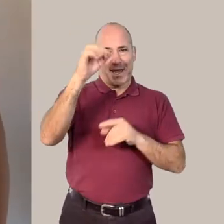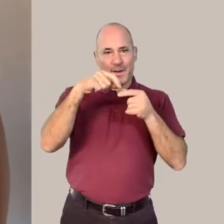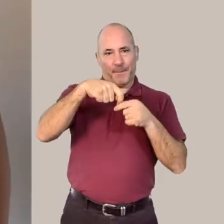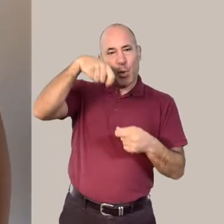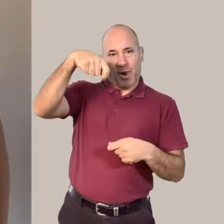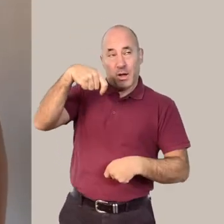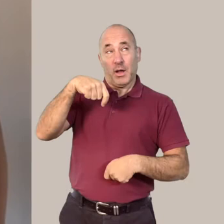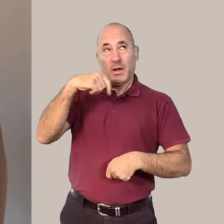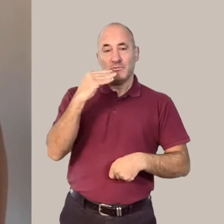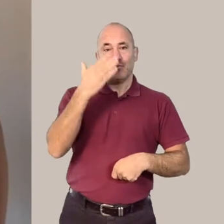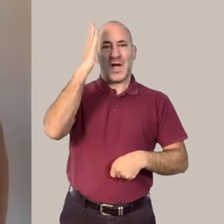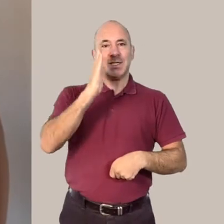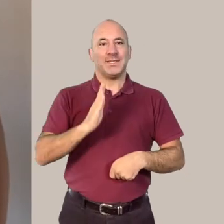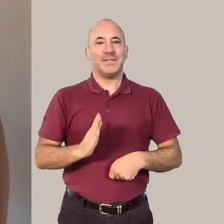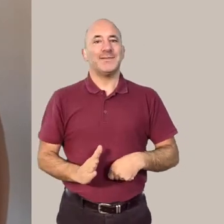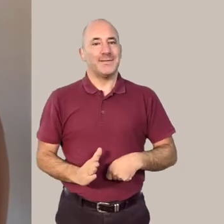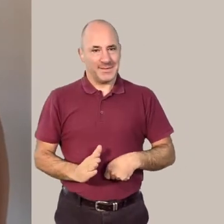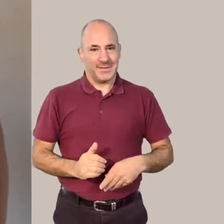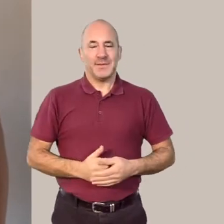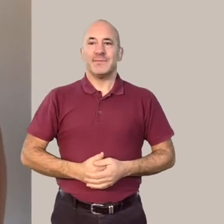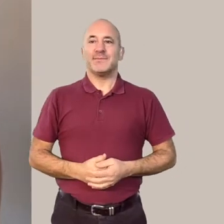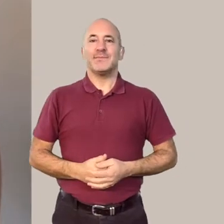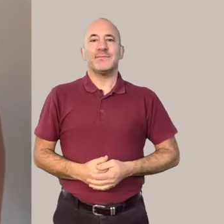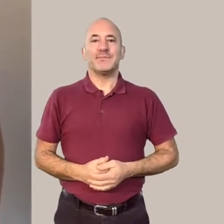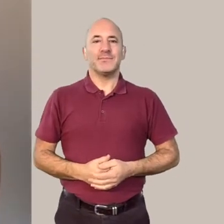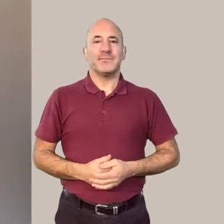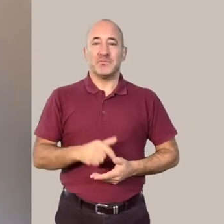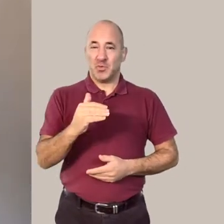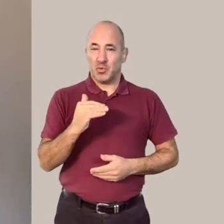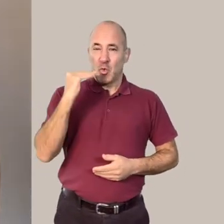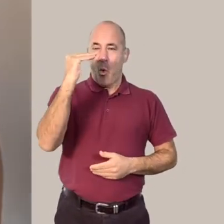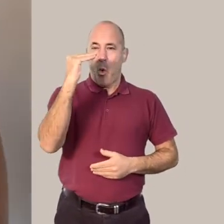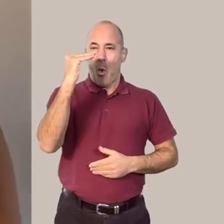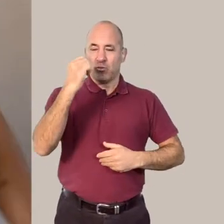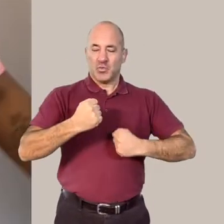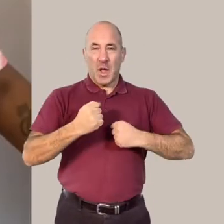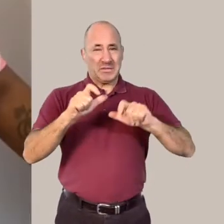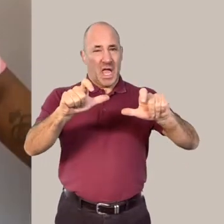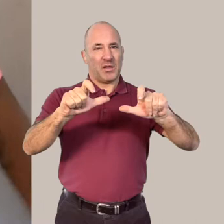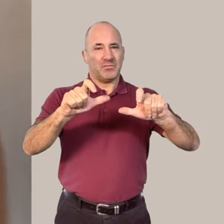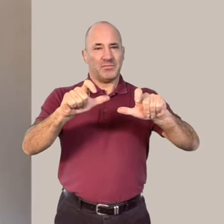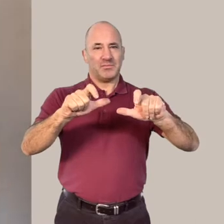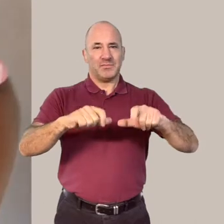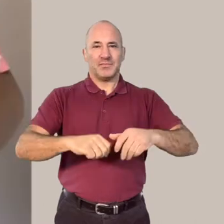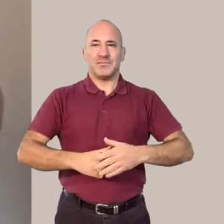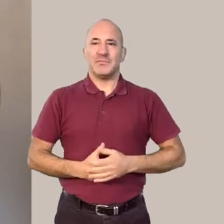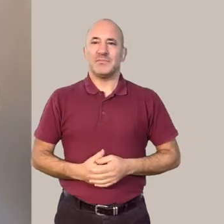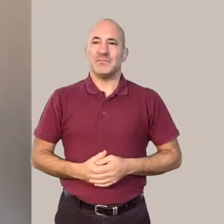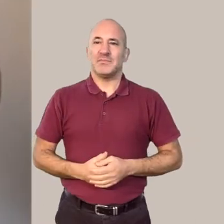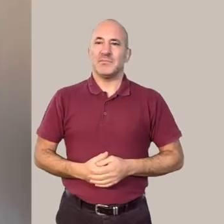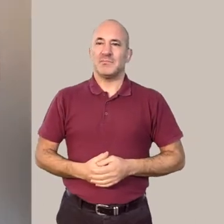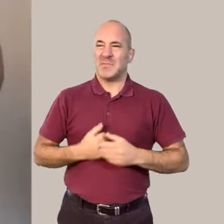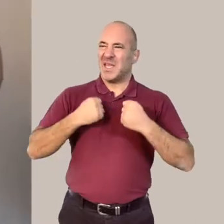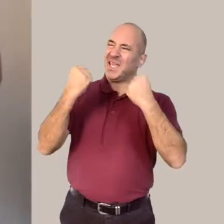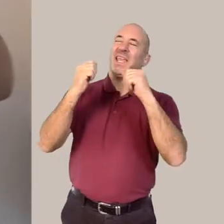of your head from the ceiling. Okay? So, make sure you're standing very tall, very strong. My hero may even have their